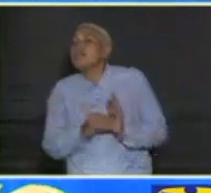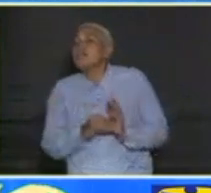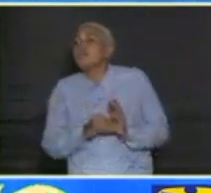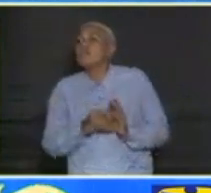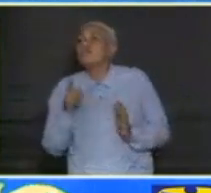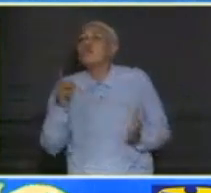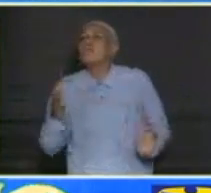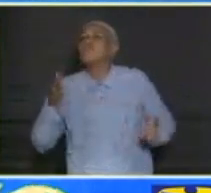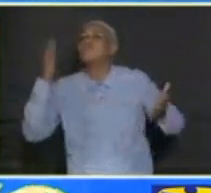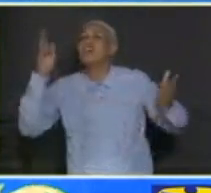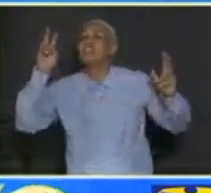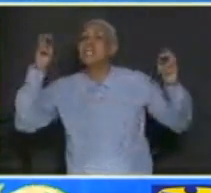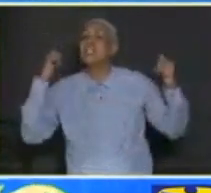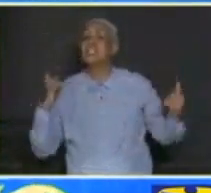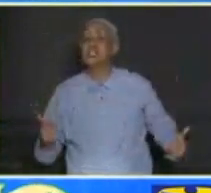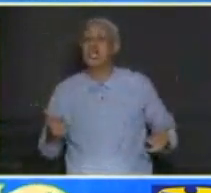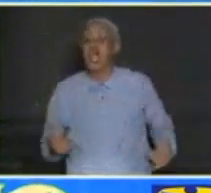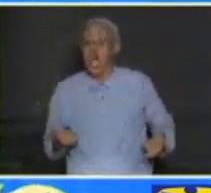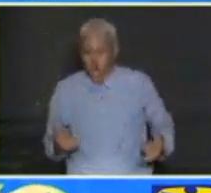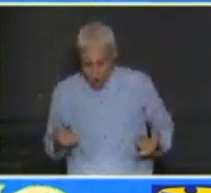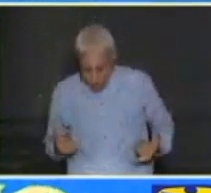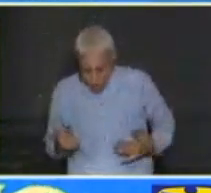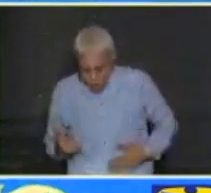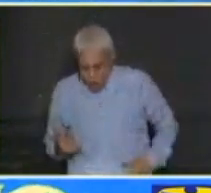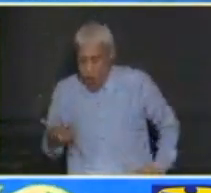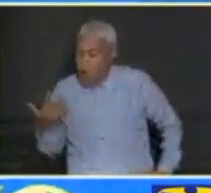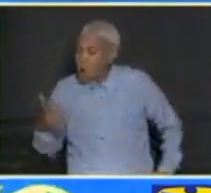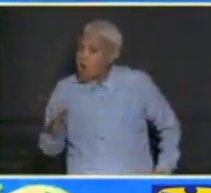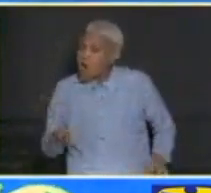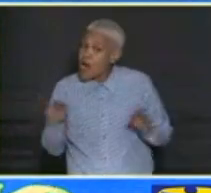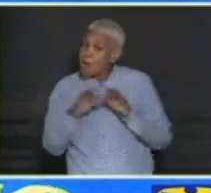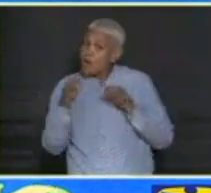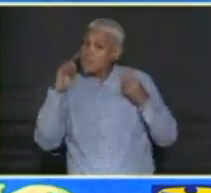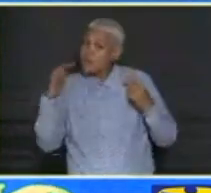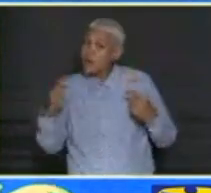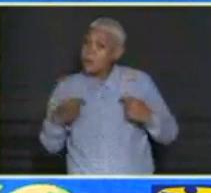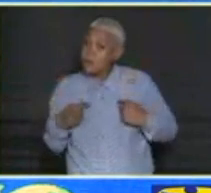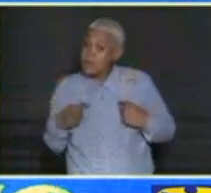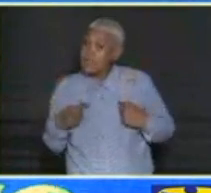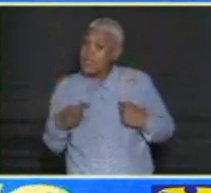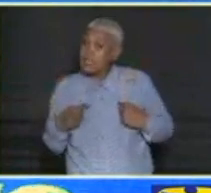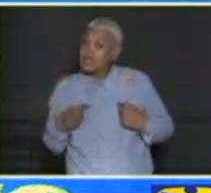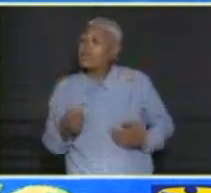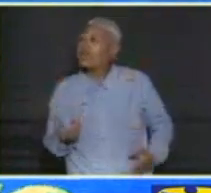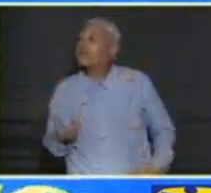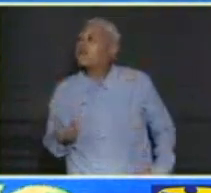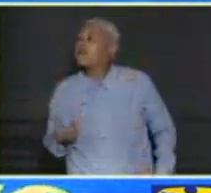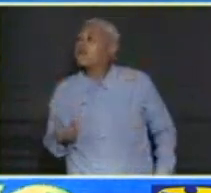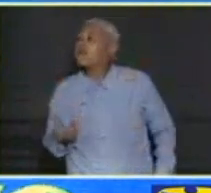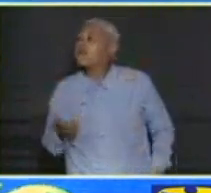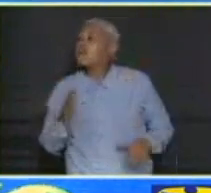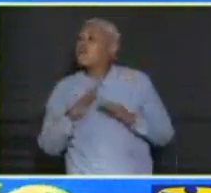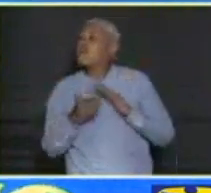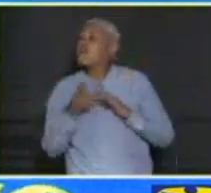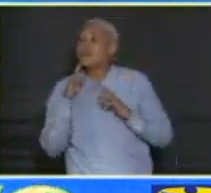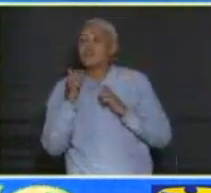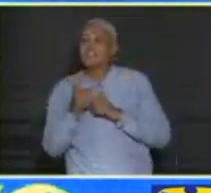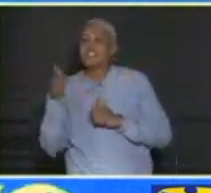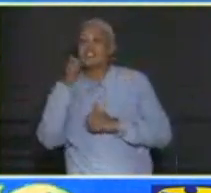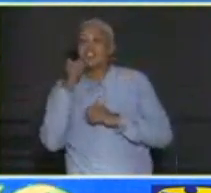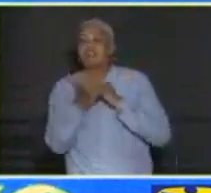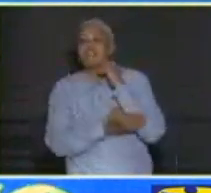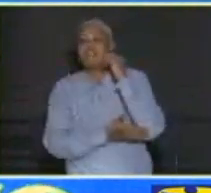have raised an issue now which is of great importance to me because, you know, Jamaica is a sovereign country